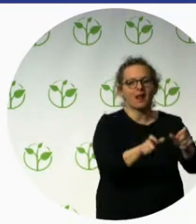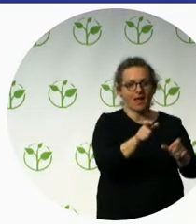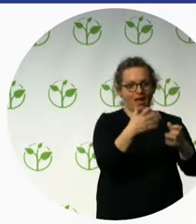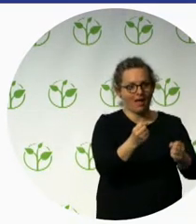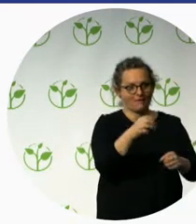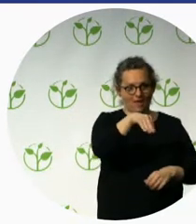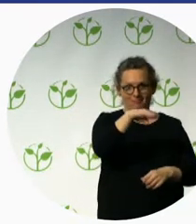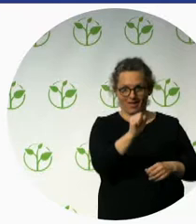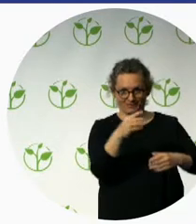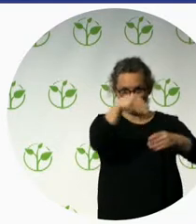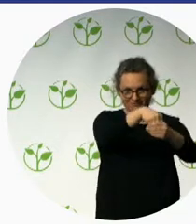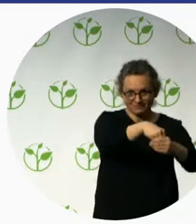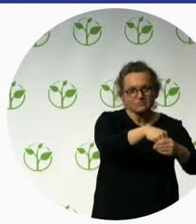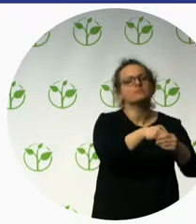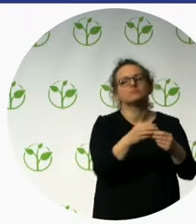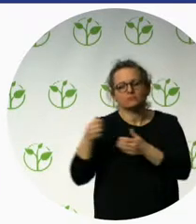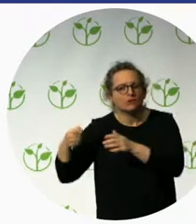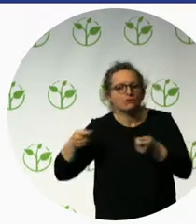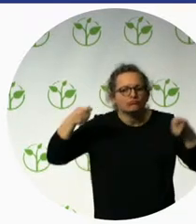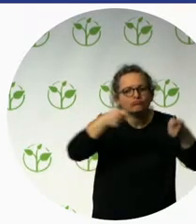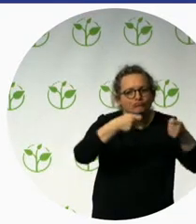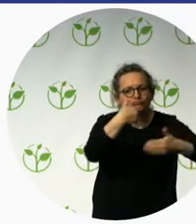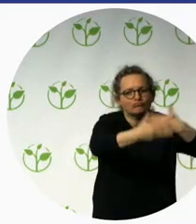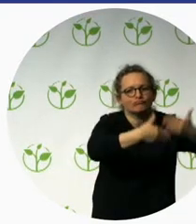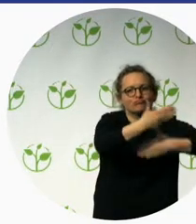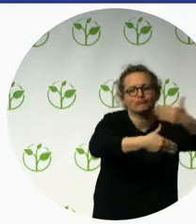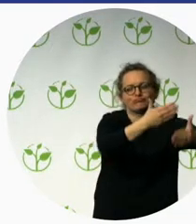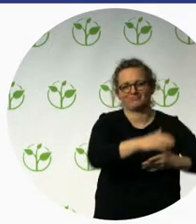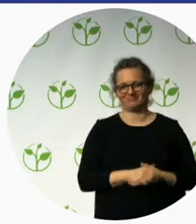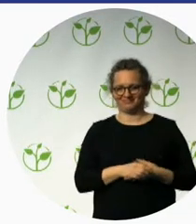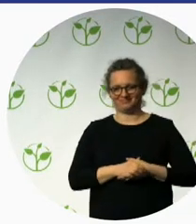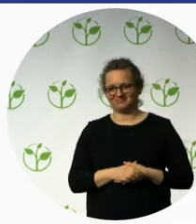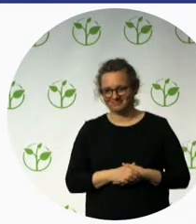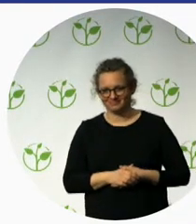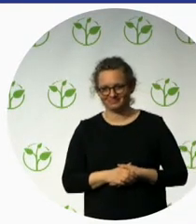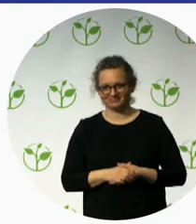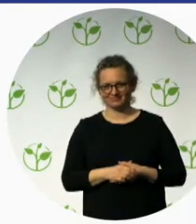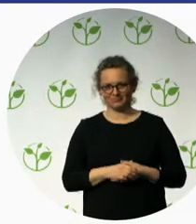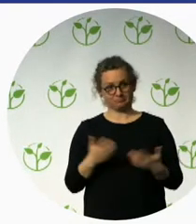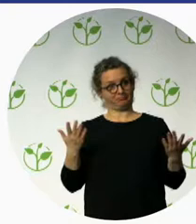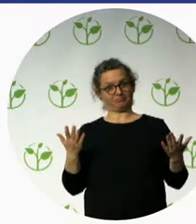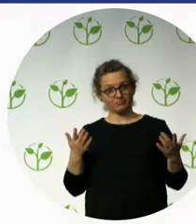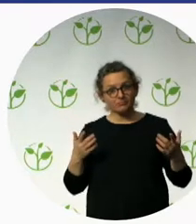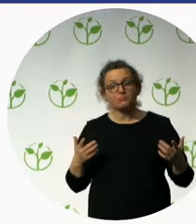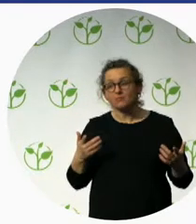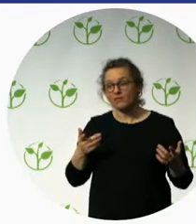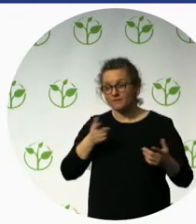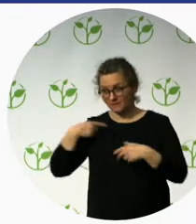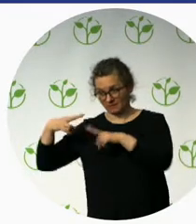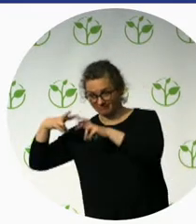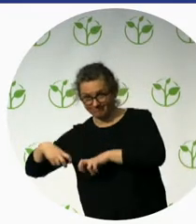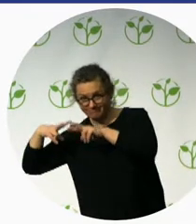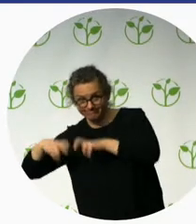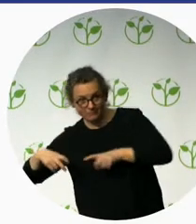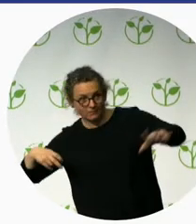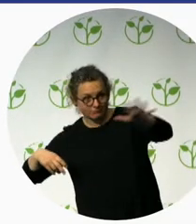having social inclusion is also given the possibility of fun, of free time, and